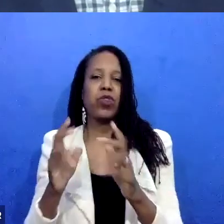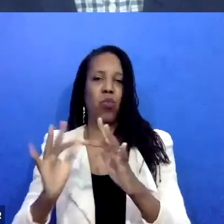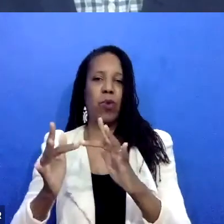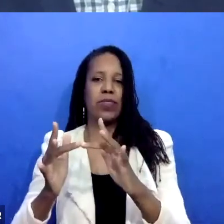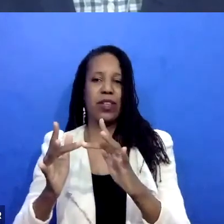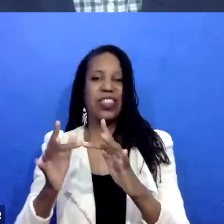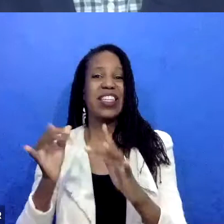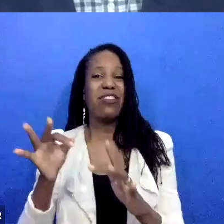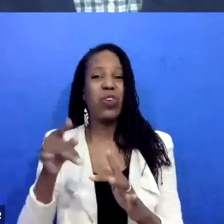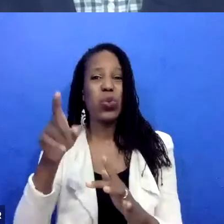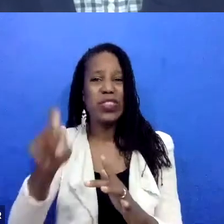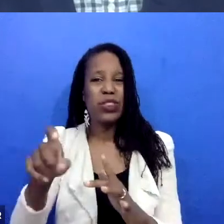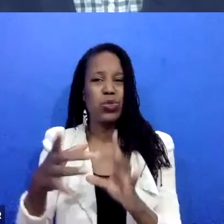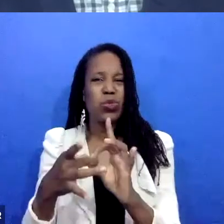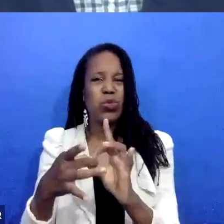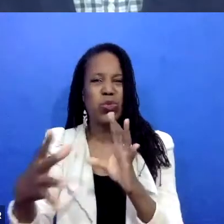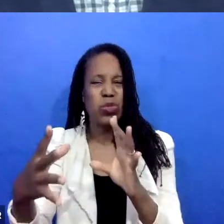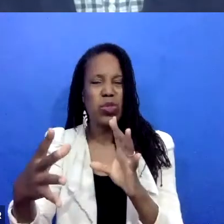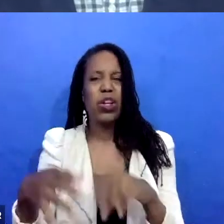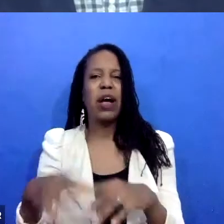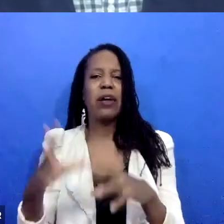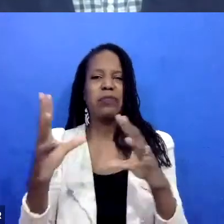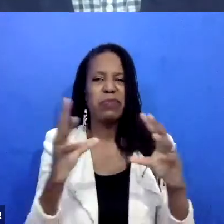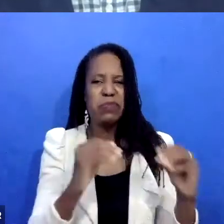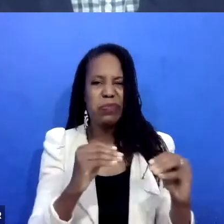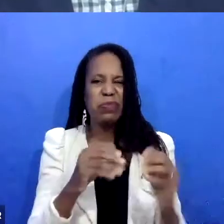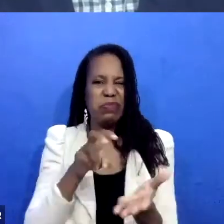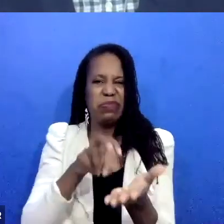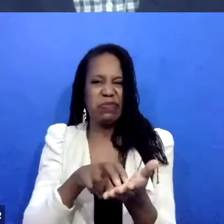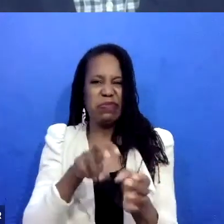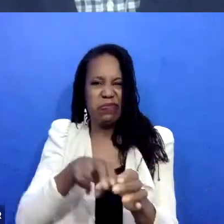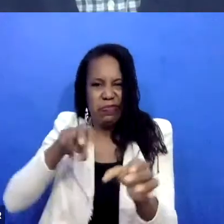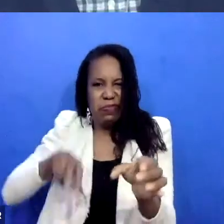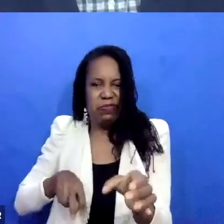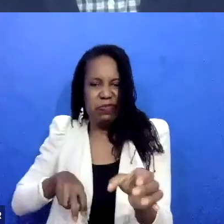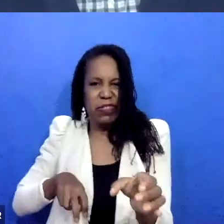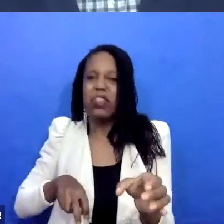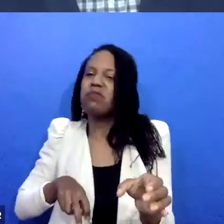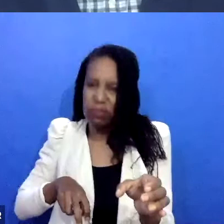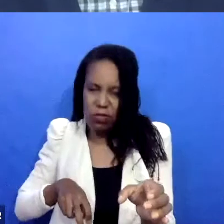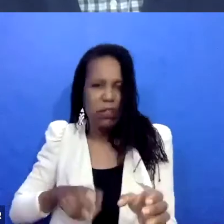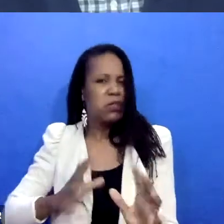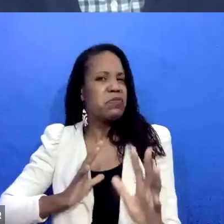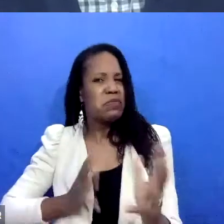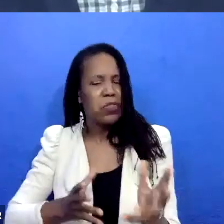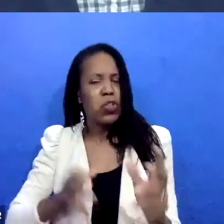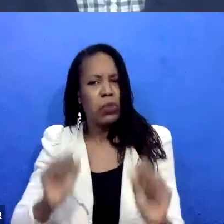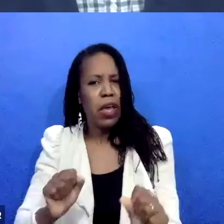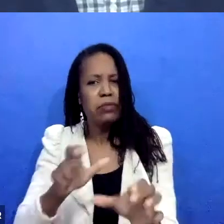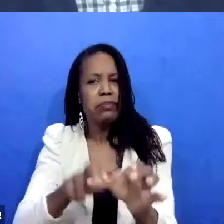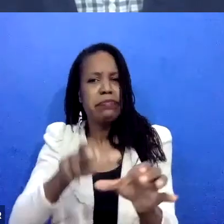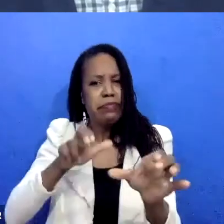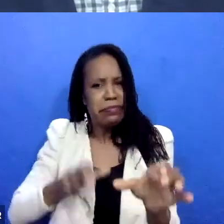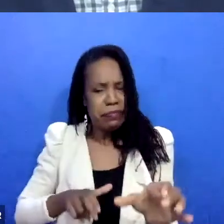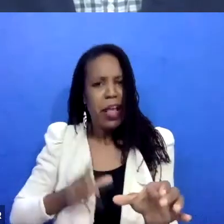please do so and return to it at a later time. This will be here for some time. Now, with that being